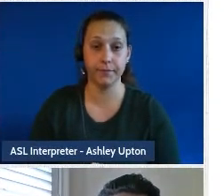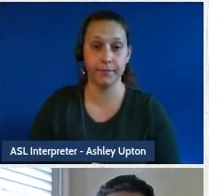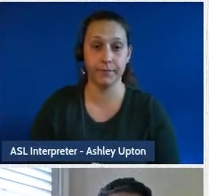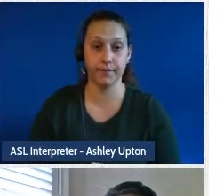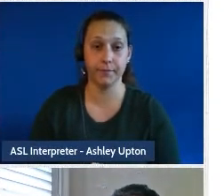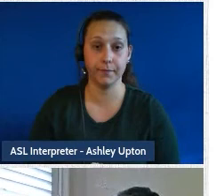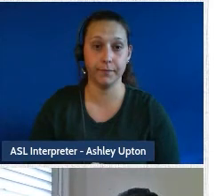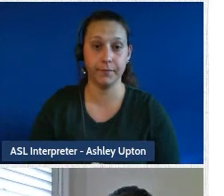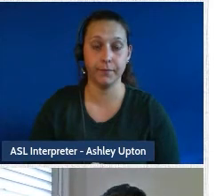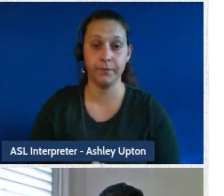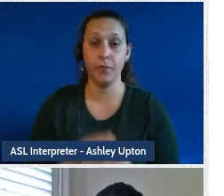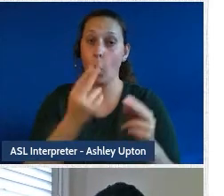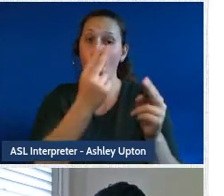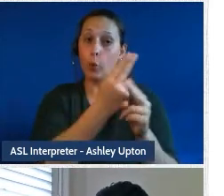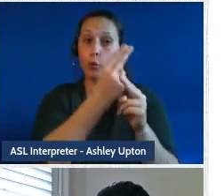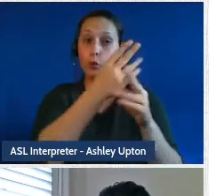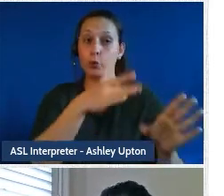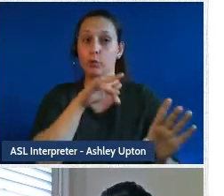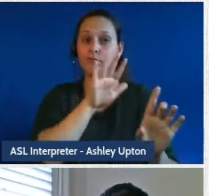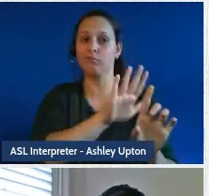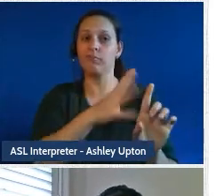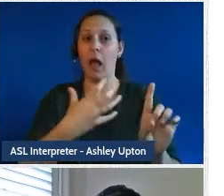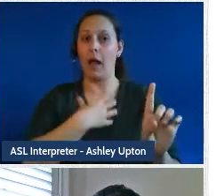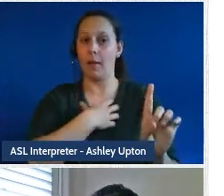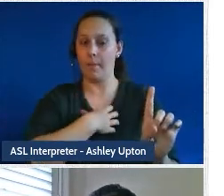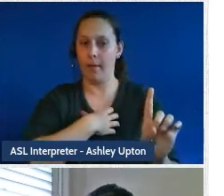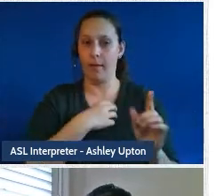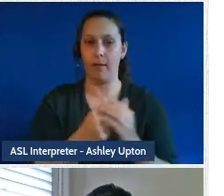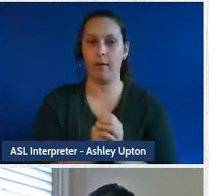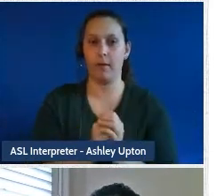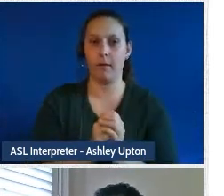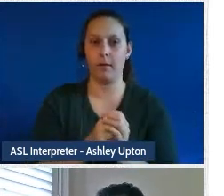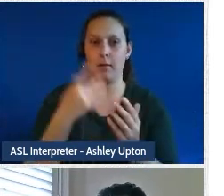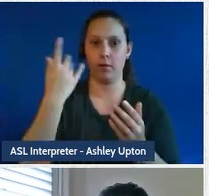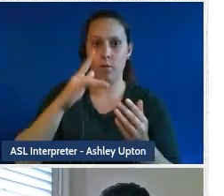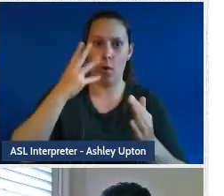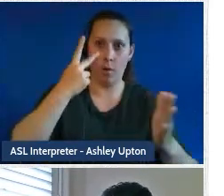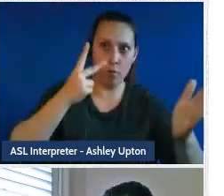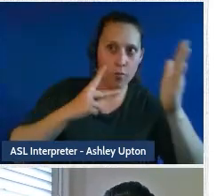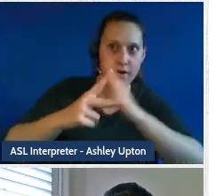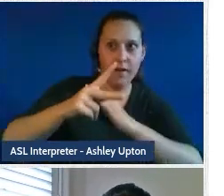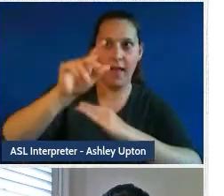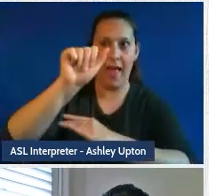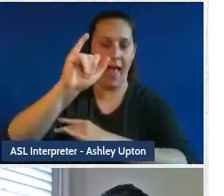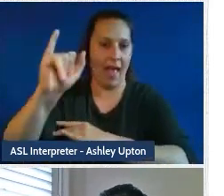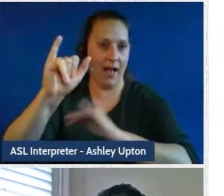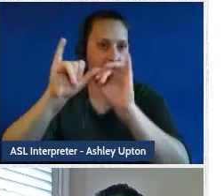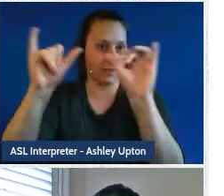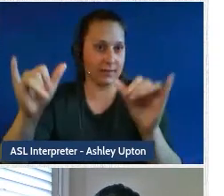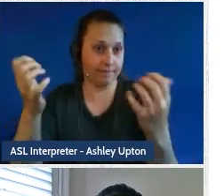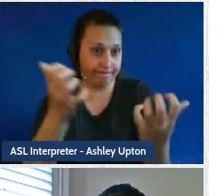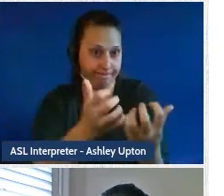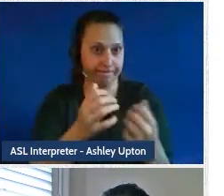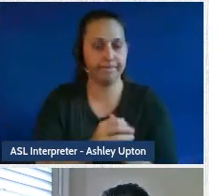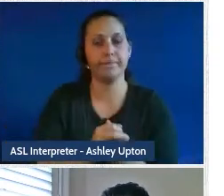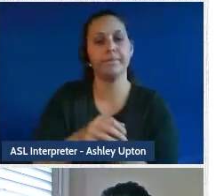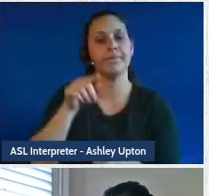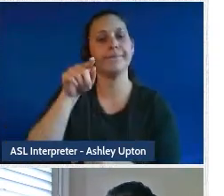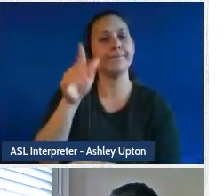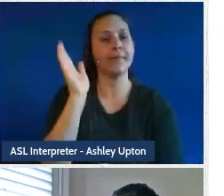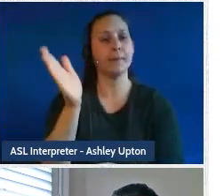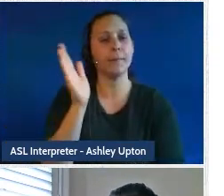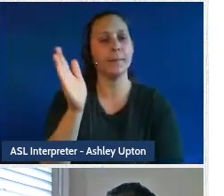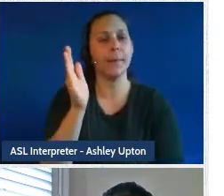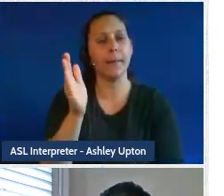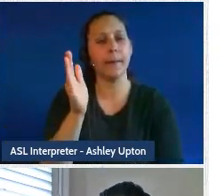All right. So consumer complaints, a look into the creation of a predictive AI. The purpose of this presentation is a little bit different from